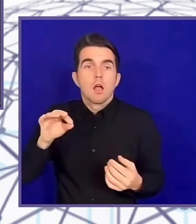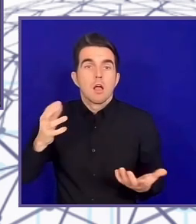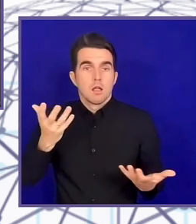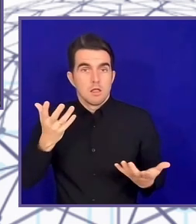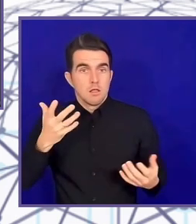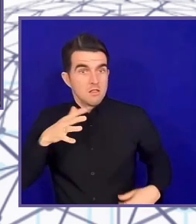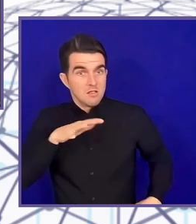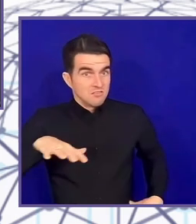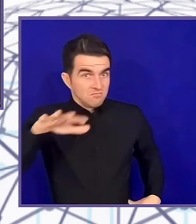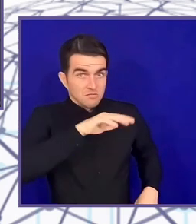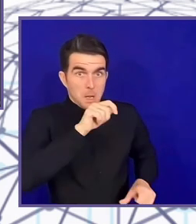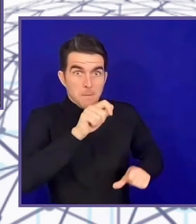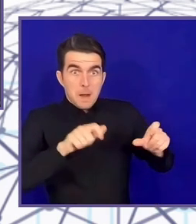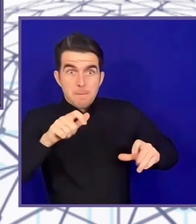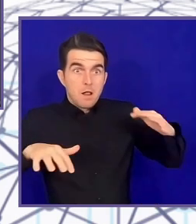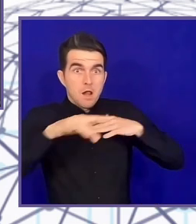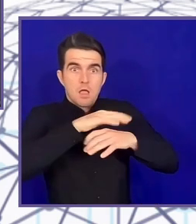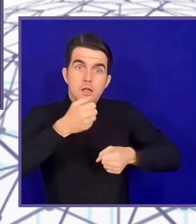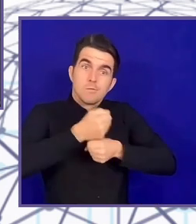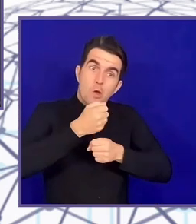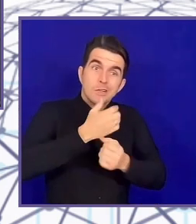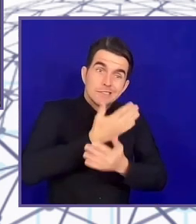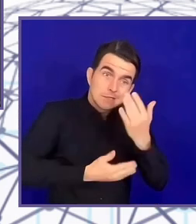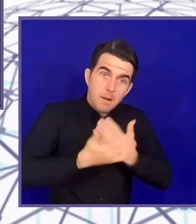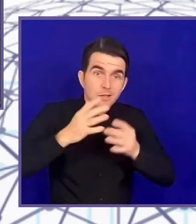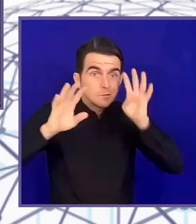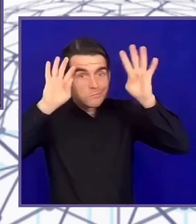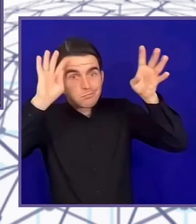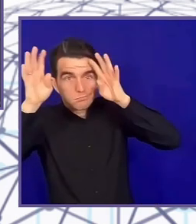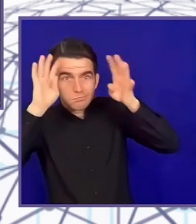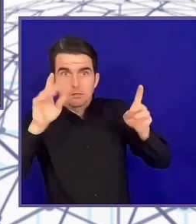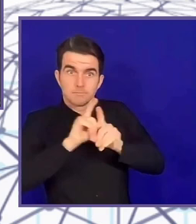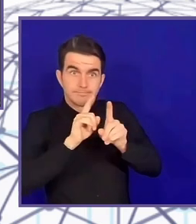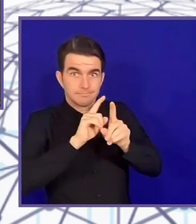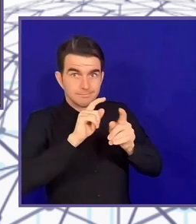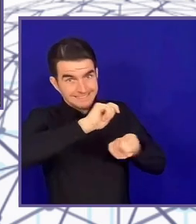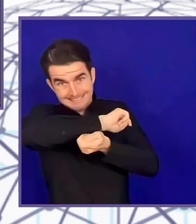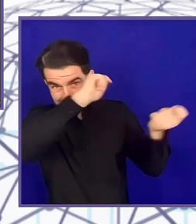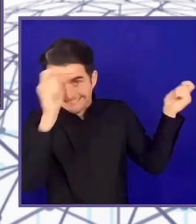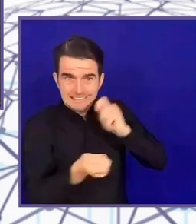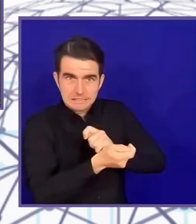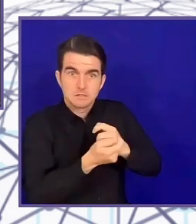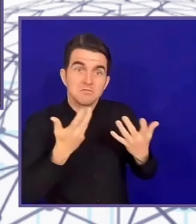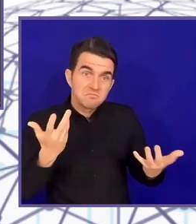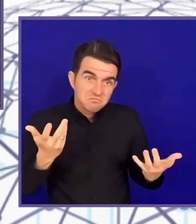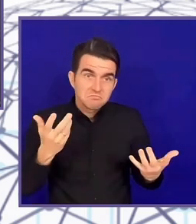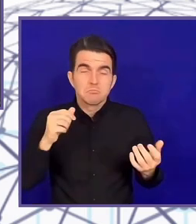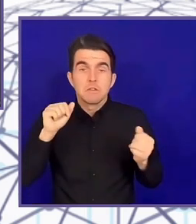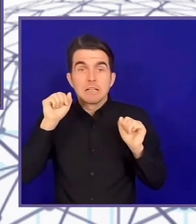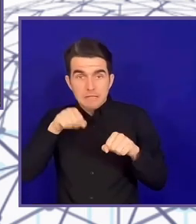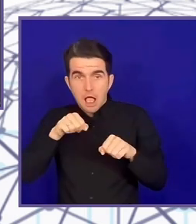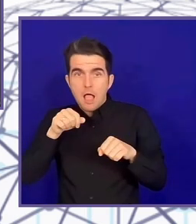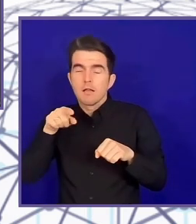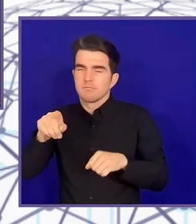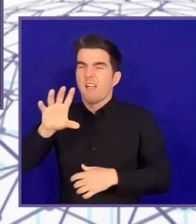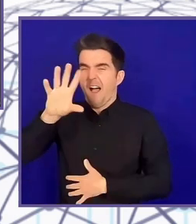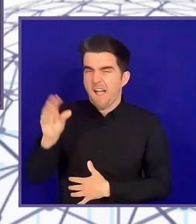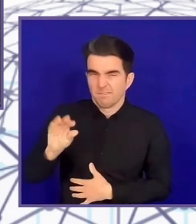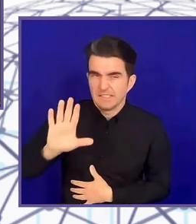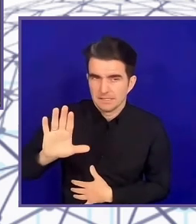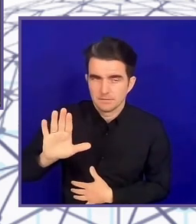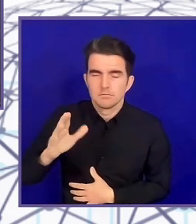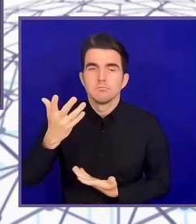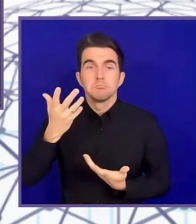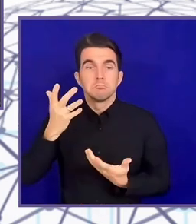could debate me from a science perspective, but I feel that in spaces like the UK, as soon as you're